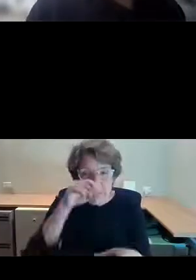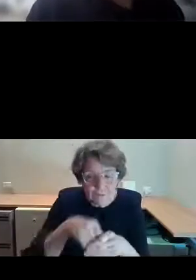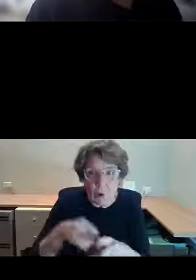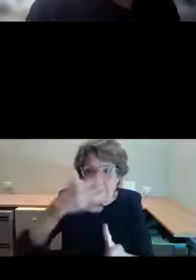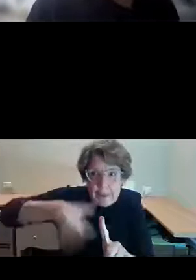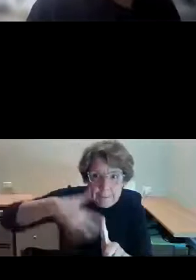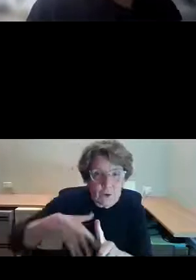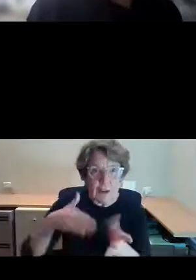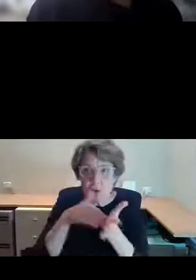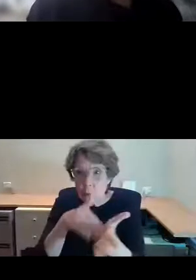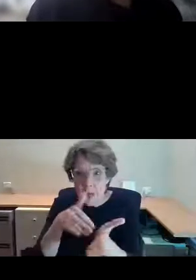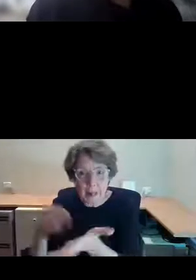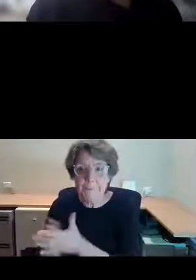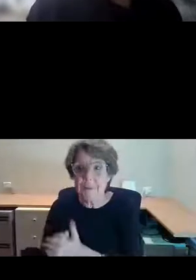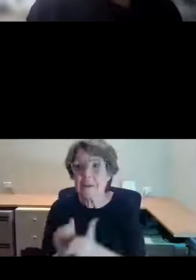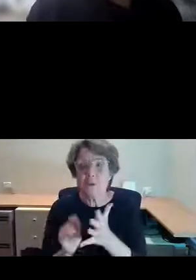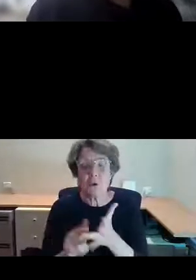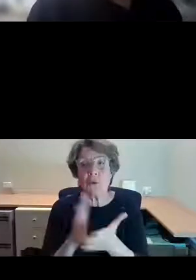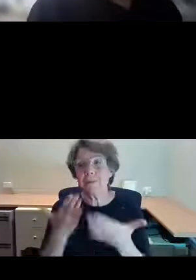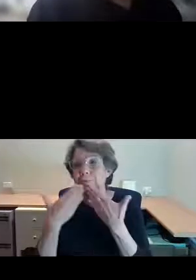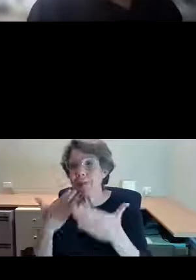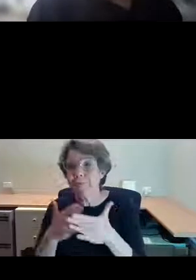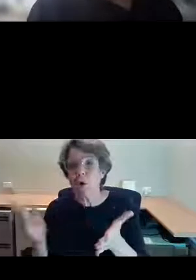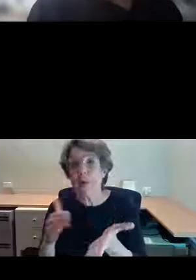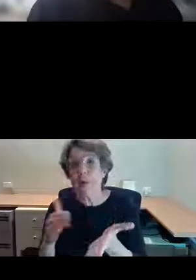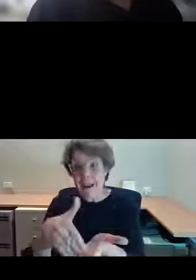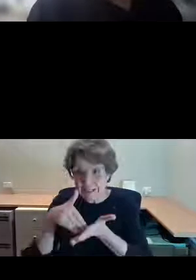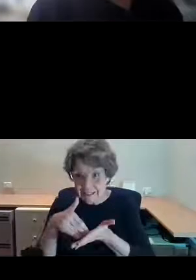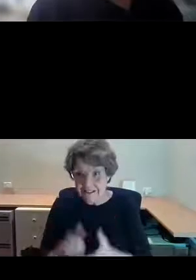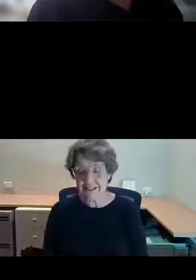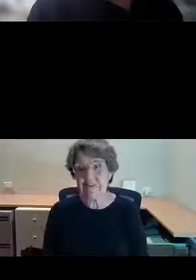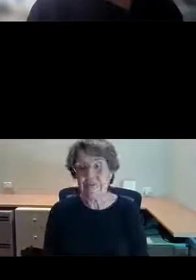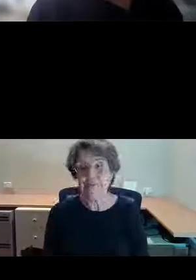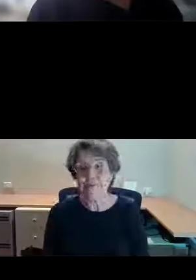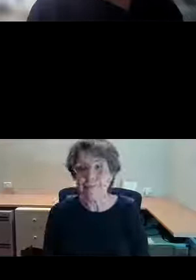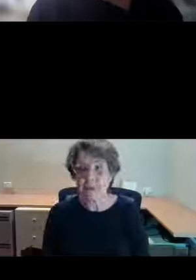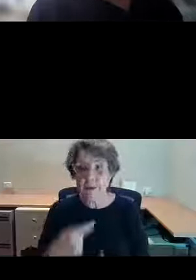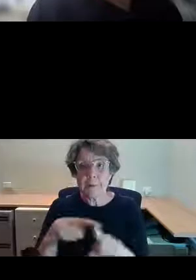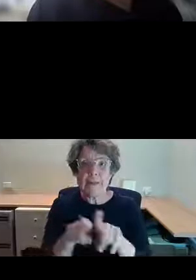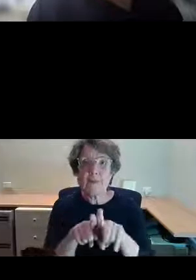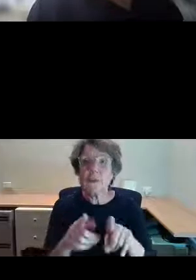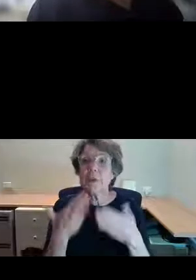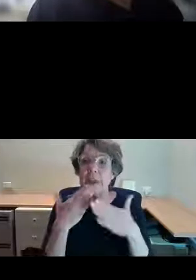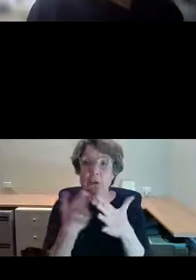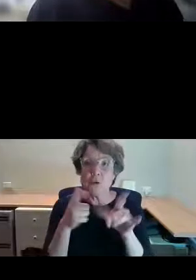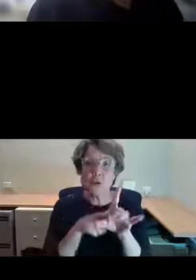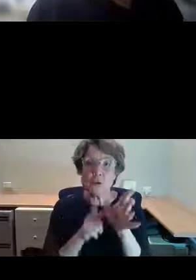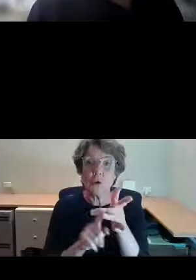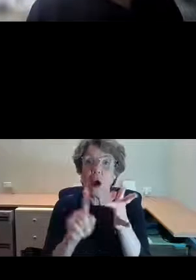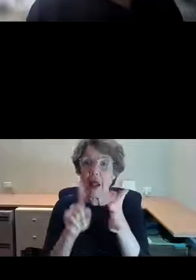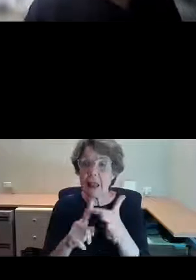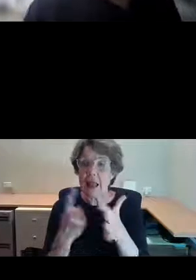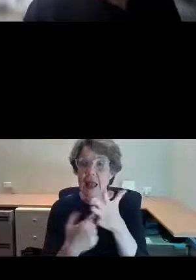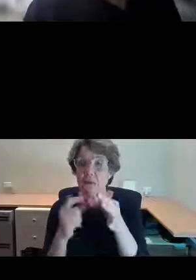I'm really appreciative of the assistance that they've given me and thank you to Kylie and Rebecca, our Auslan